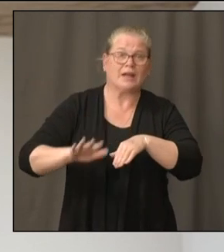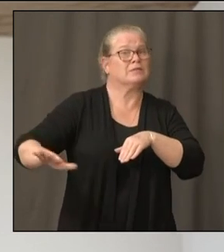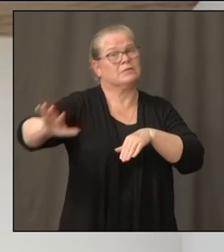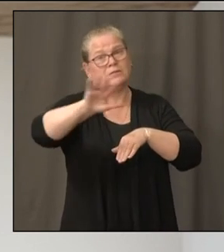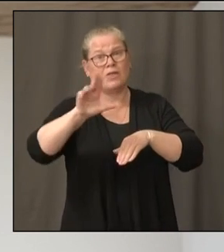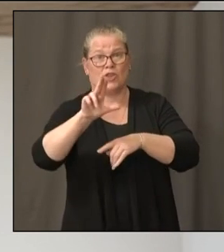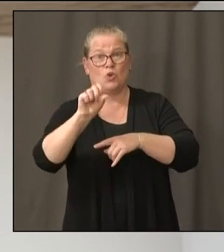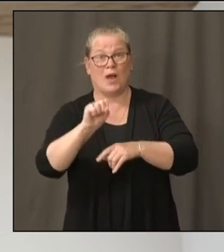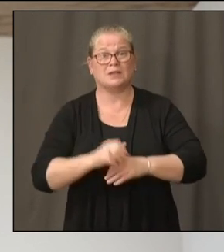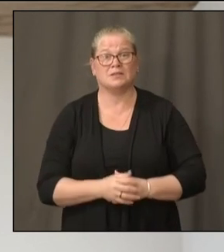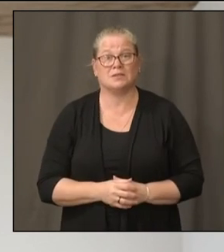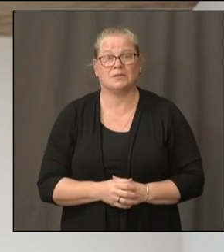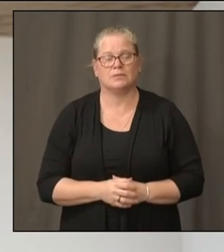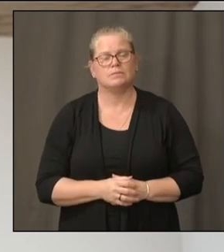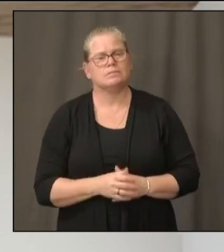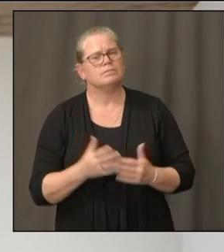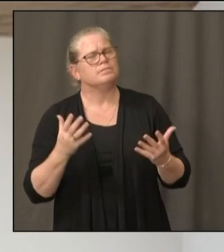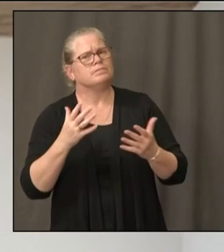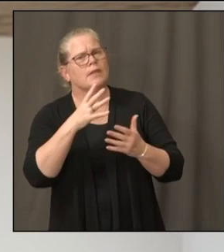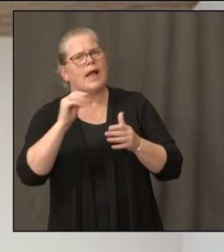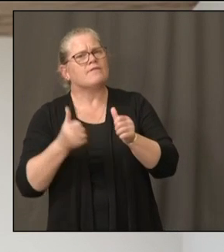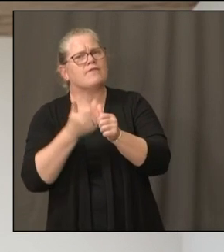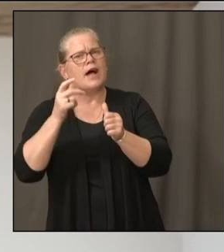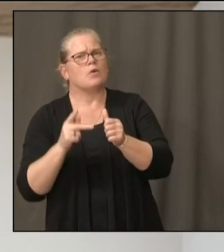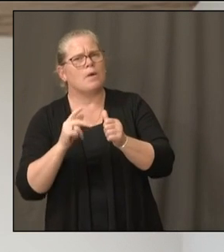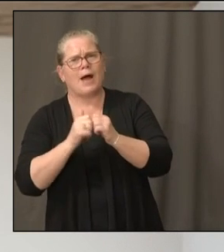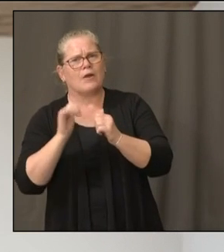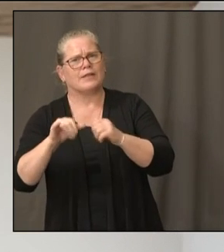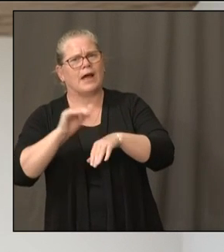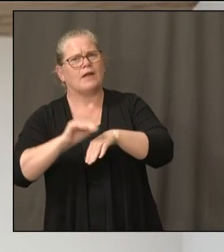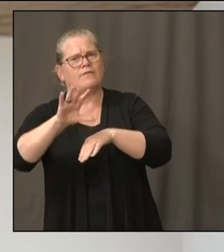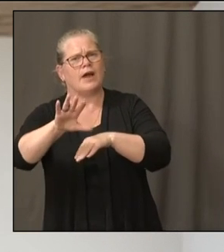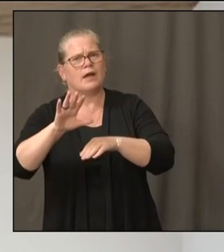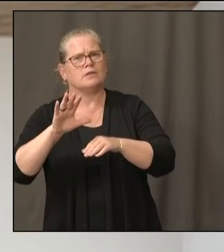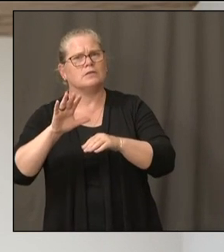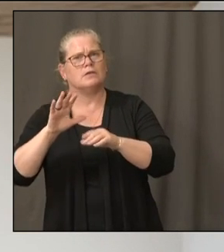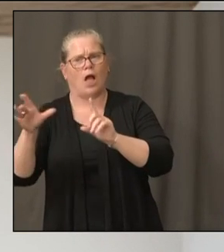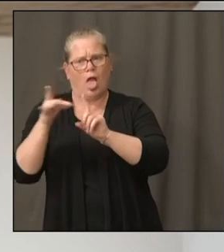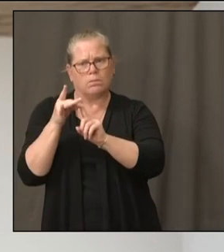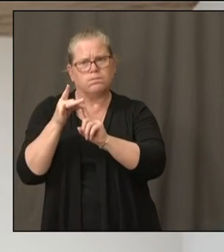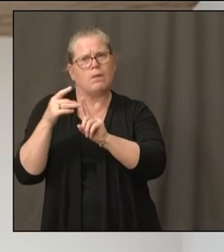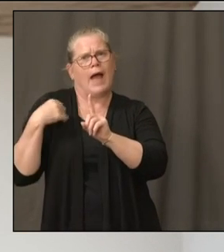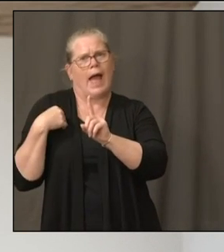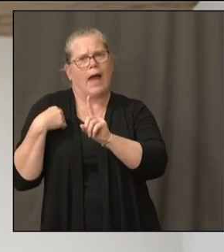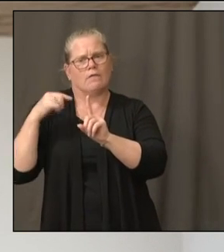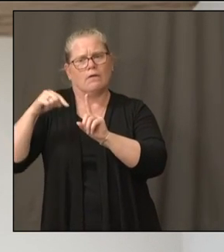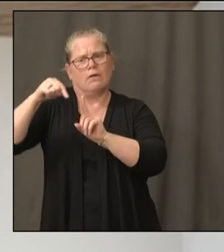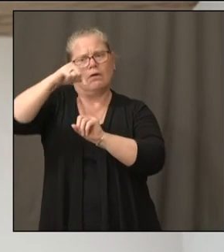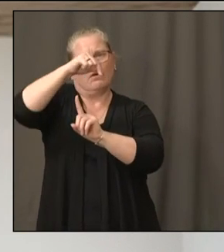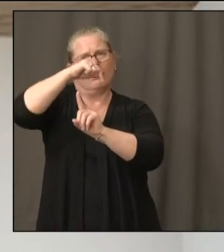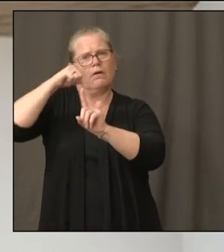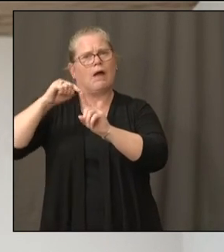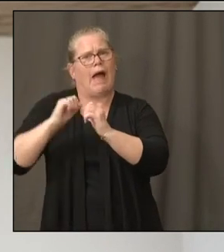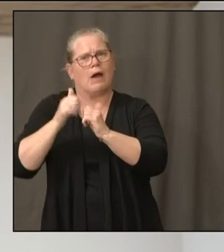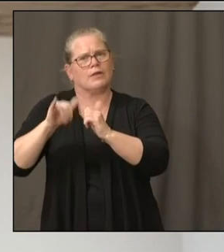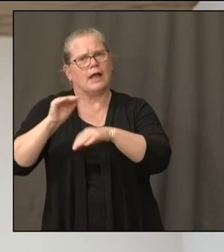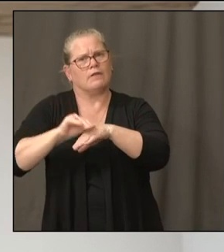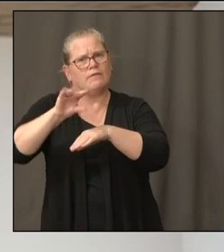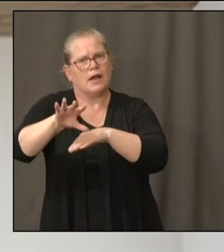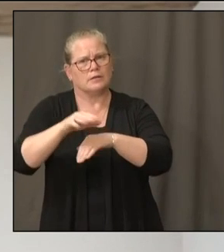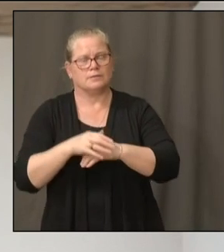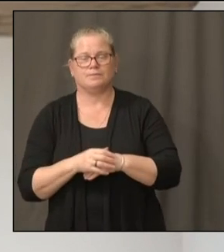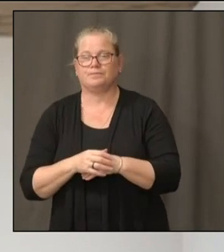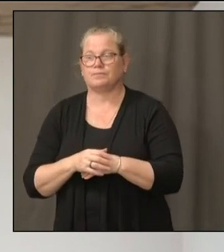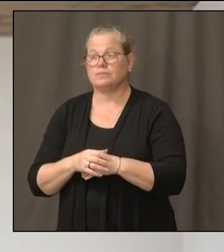Well, right now, we're checking with our contract labs. And